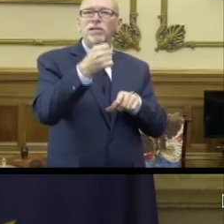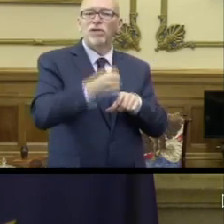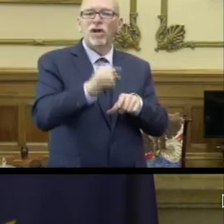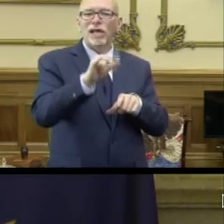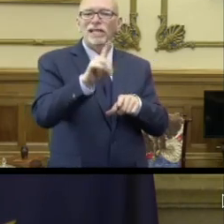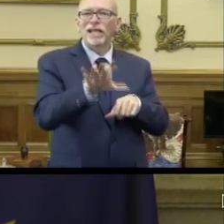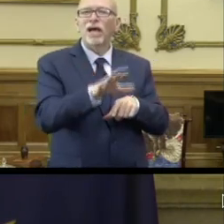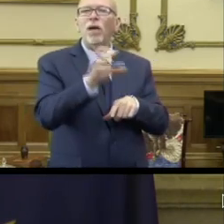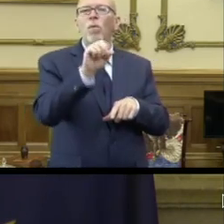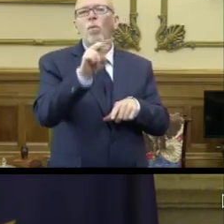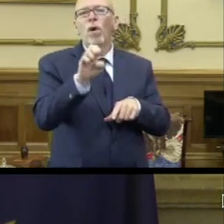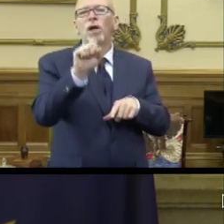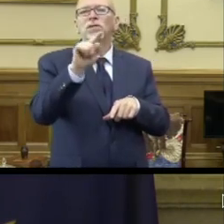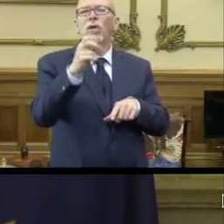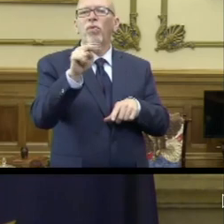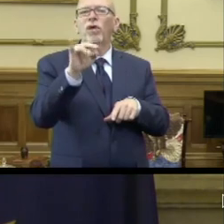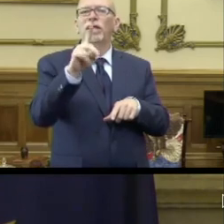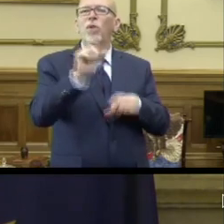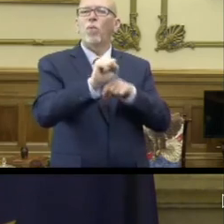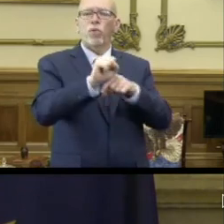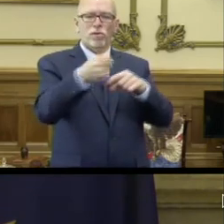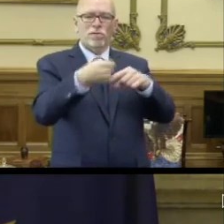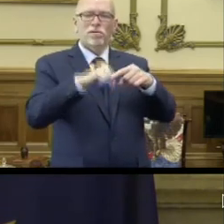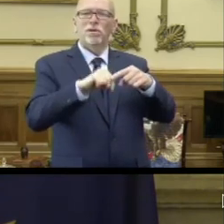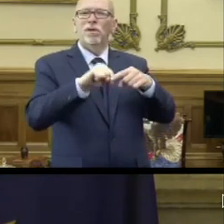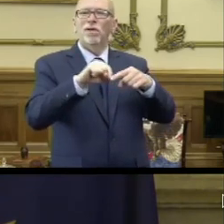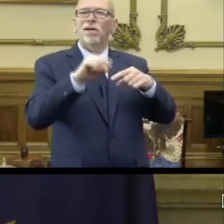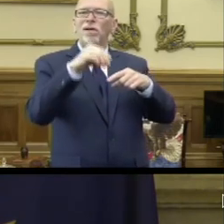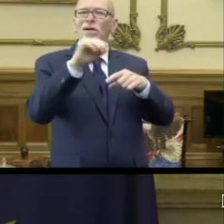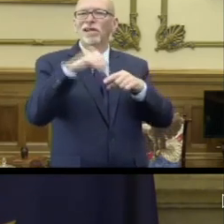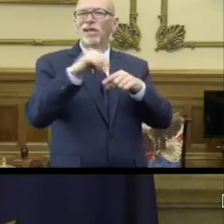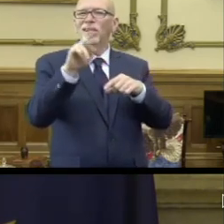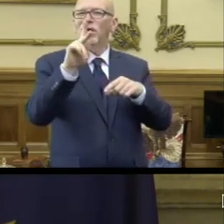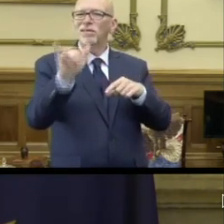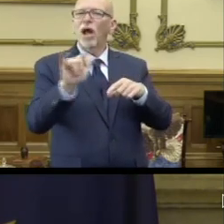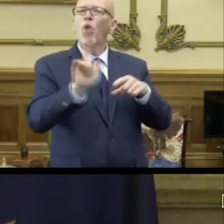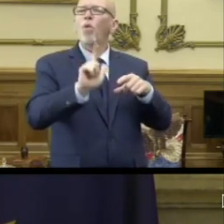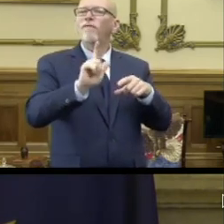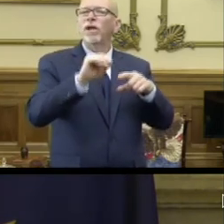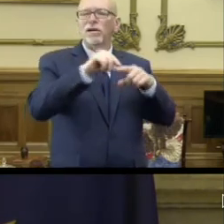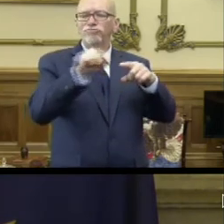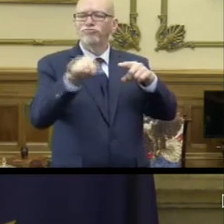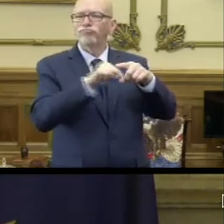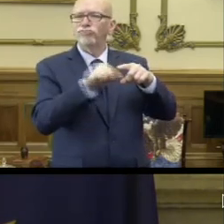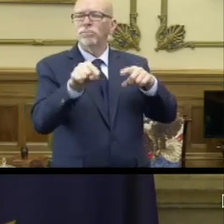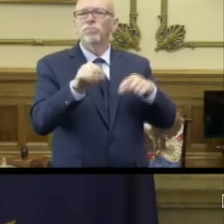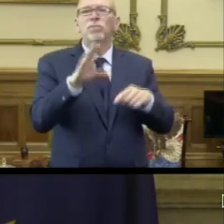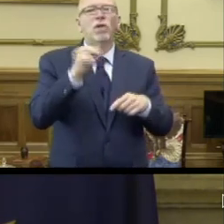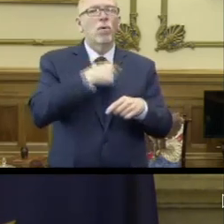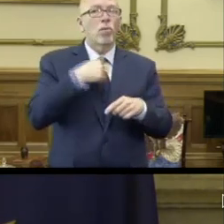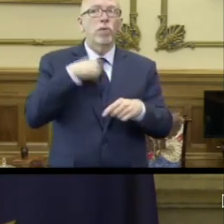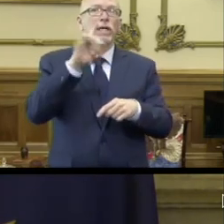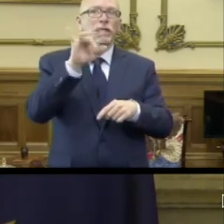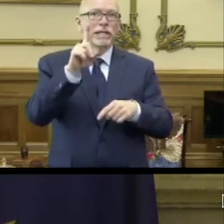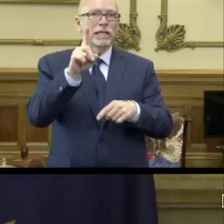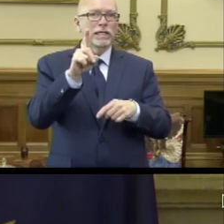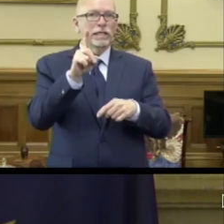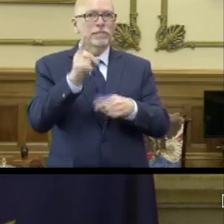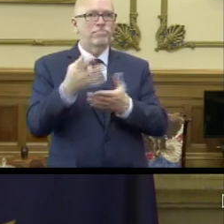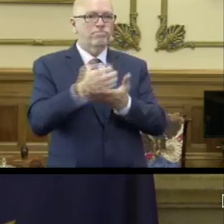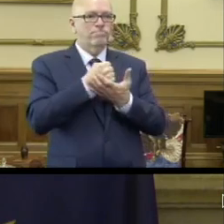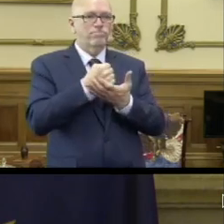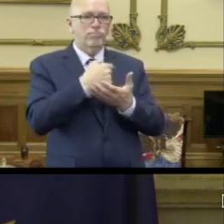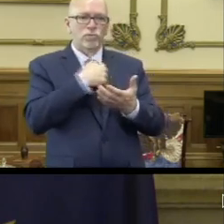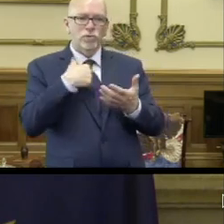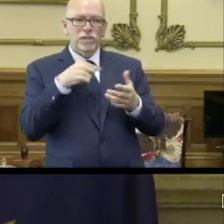worked with across the river with entities in Louisville and beyond. And so we absolutely did put eyes